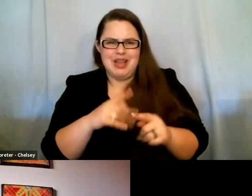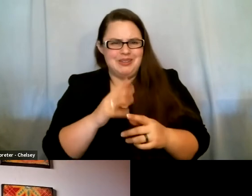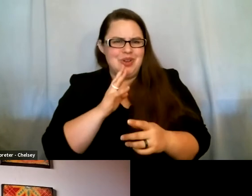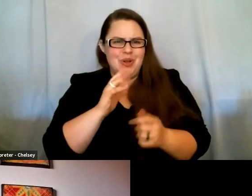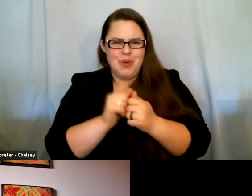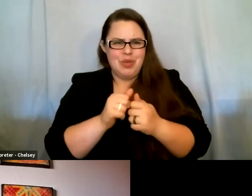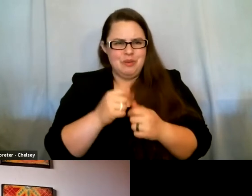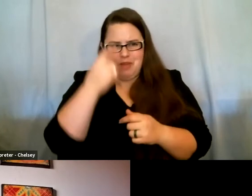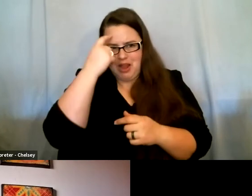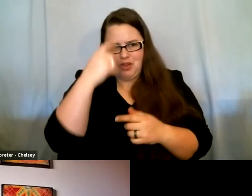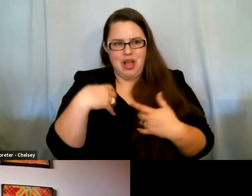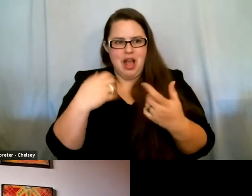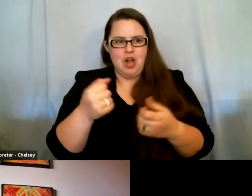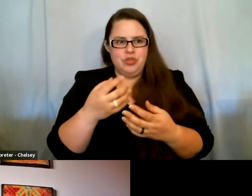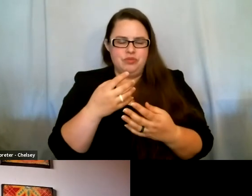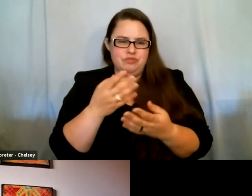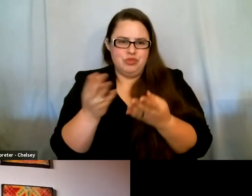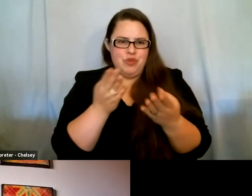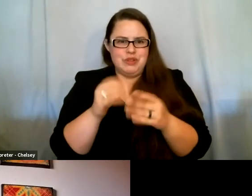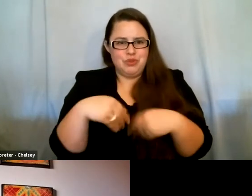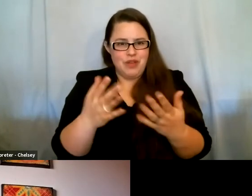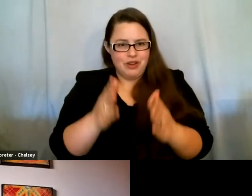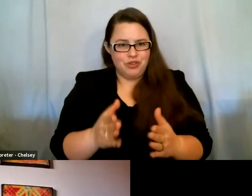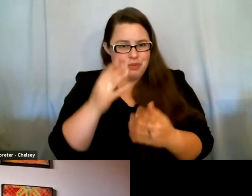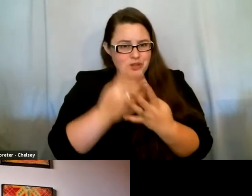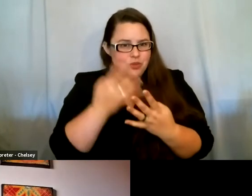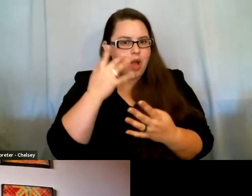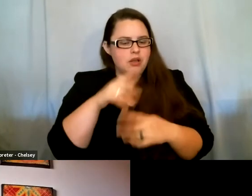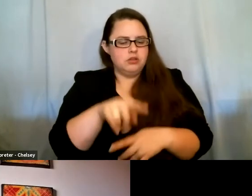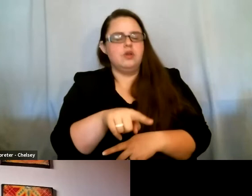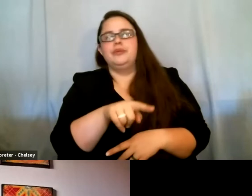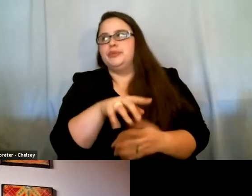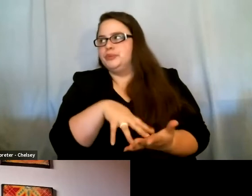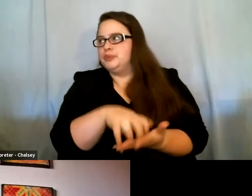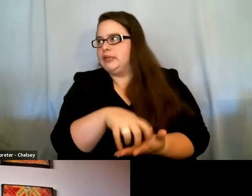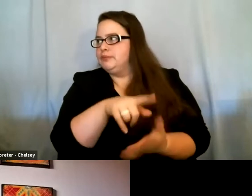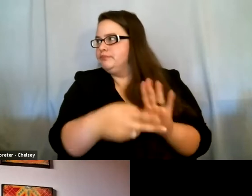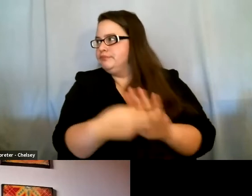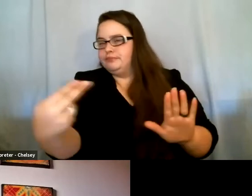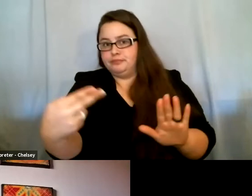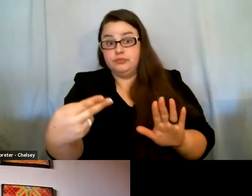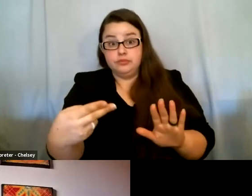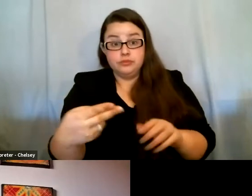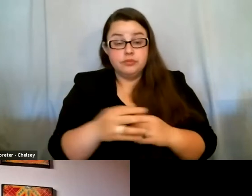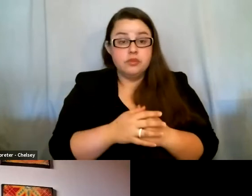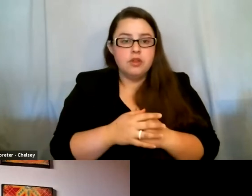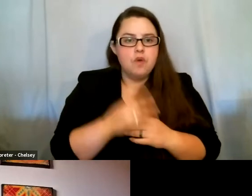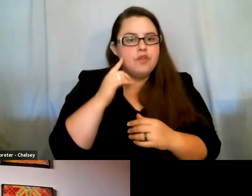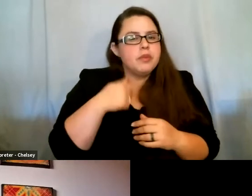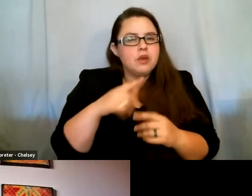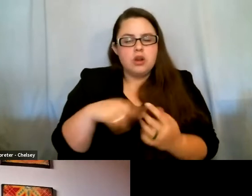provider in prison because it was looked at as a sign of weakness, right? So for me, know, as I, you know, even when I came home,